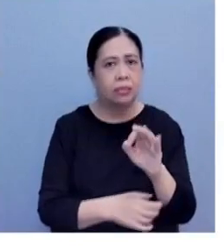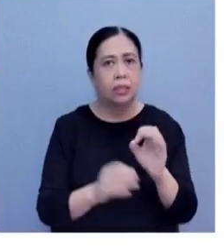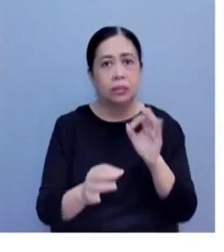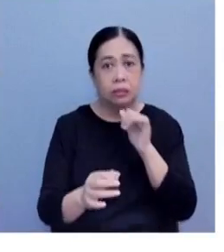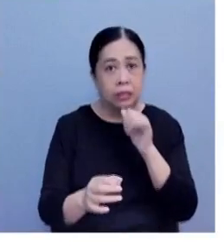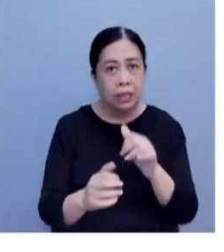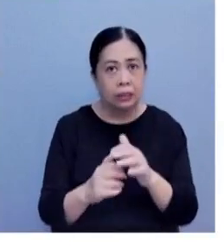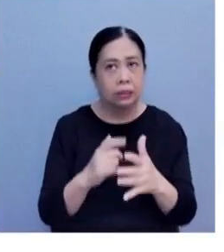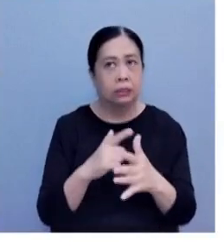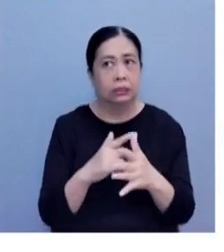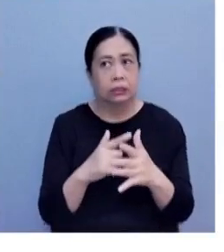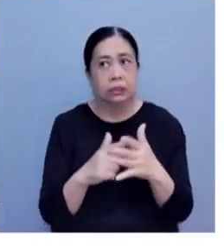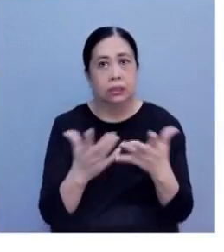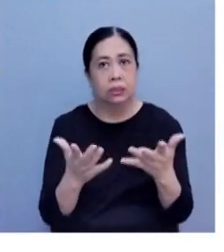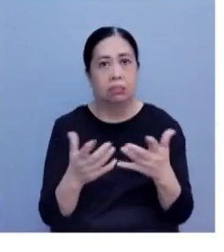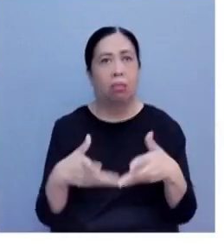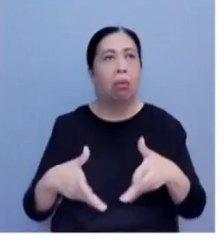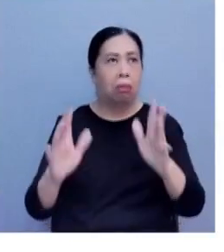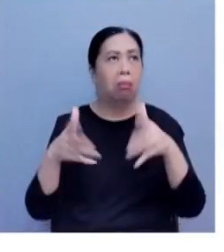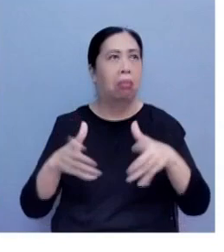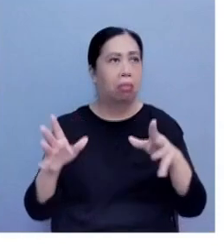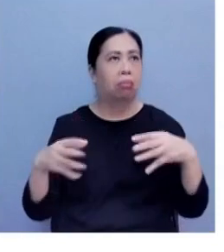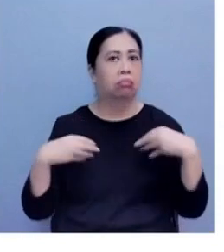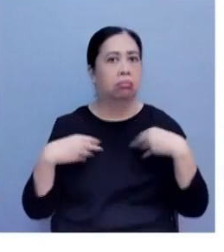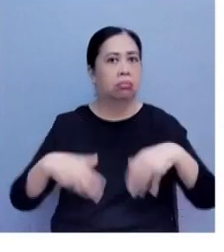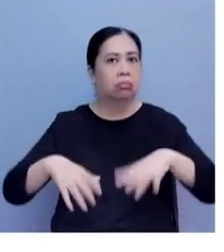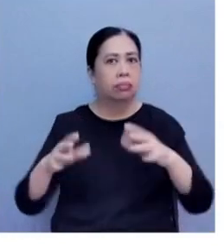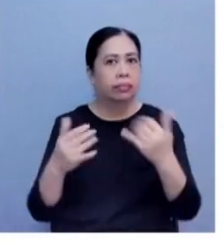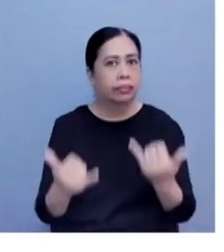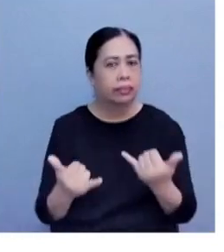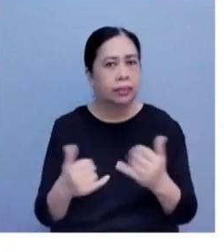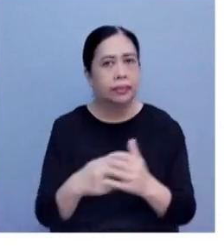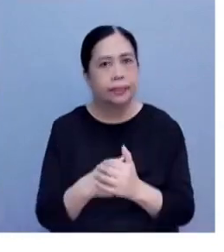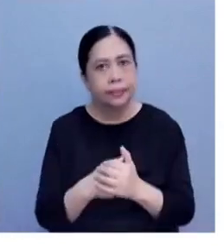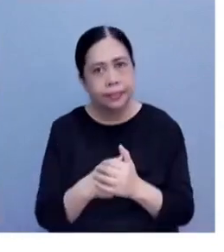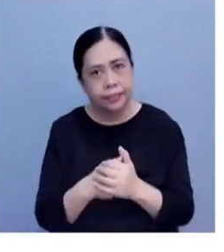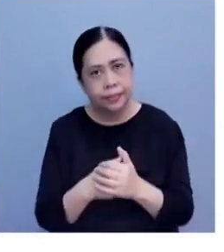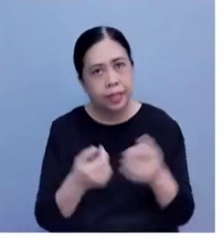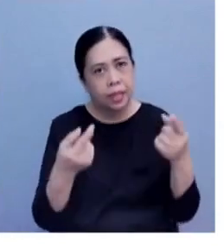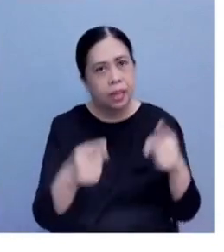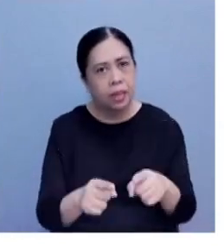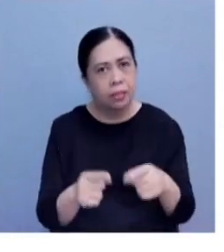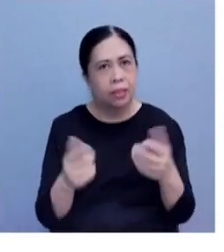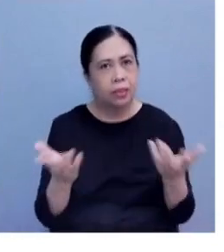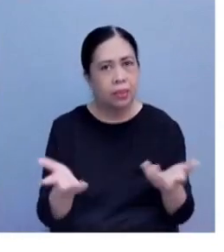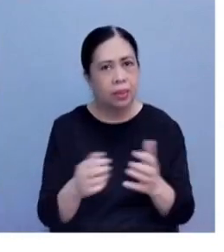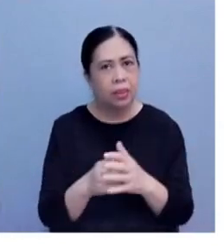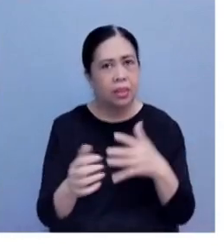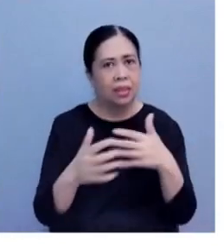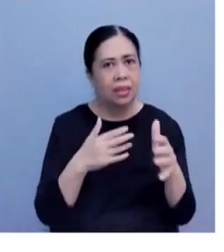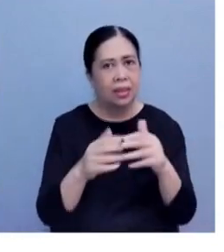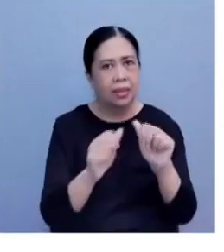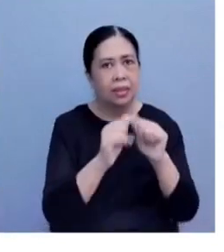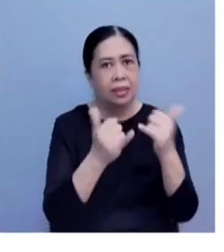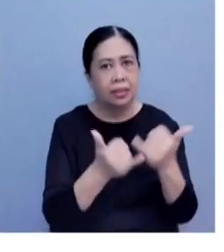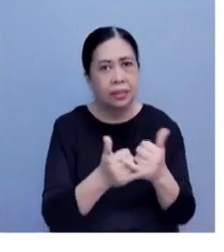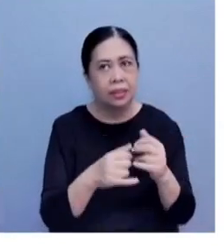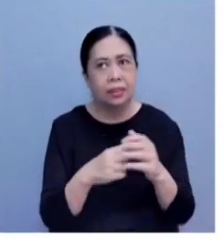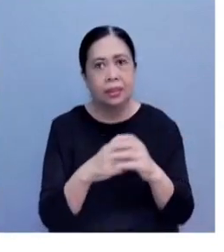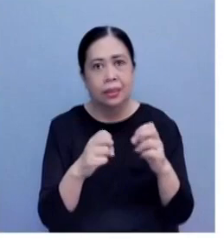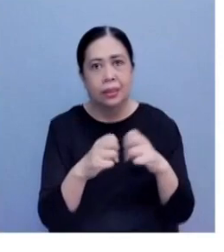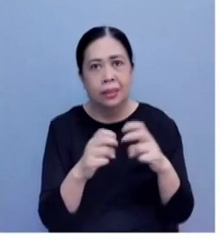Then, hayaan lang eh ang current na nangyayari wherein kahit ang mga agencies na